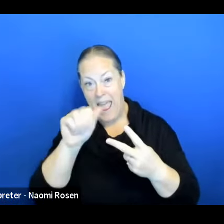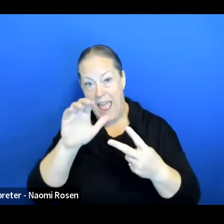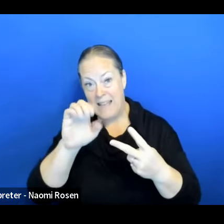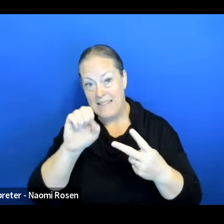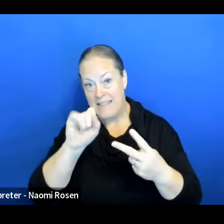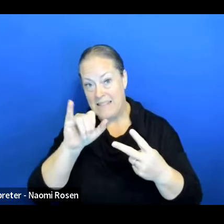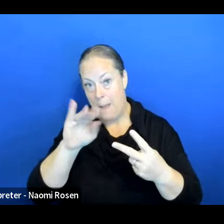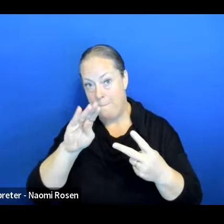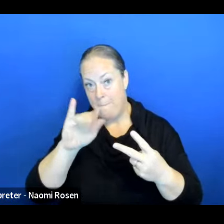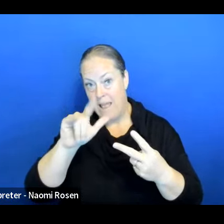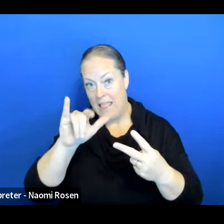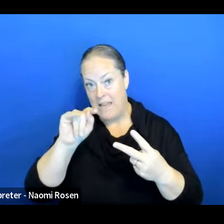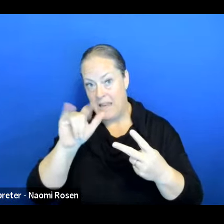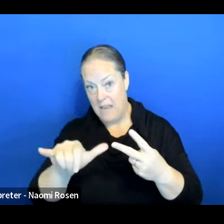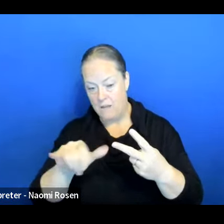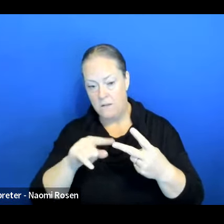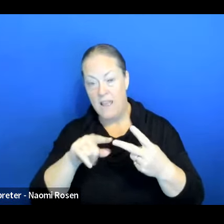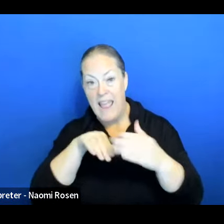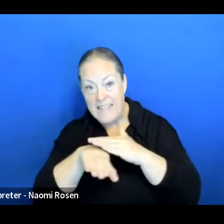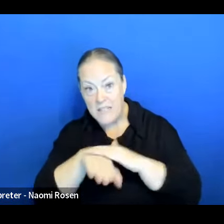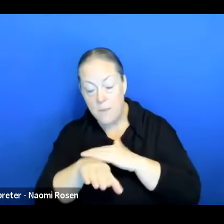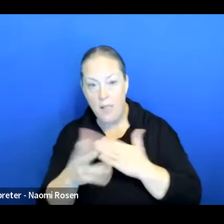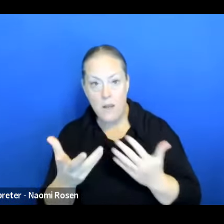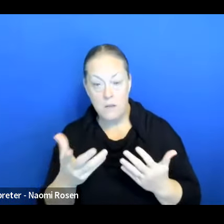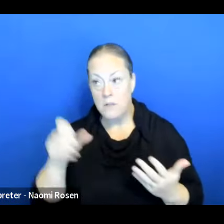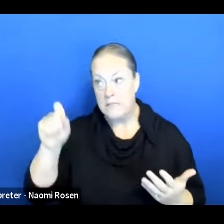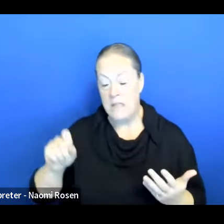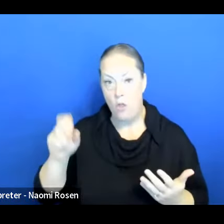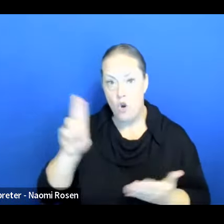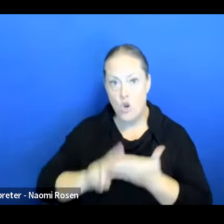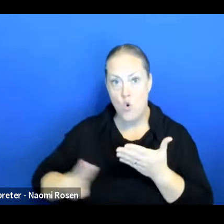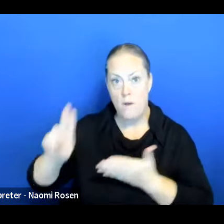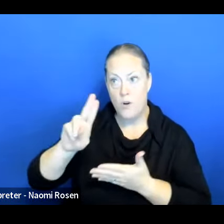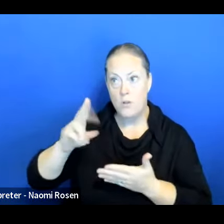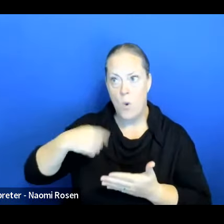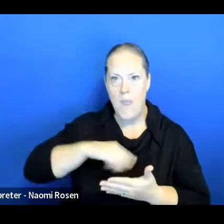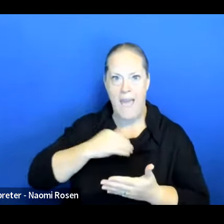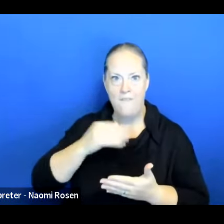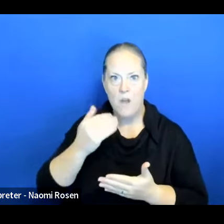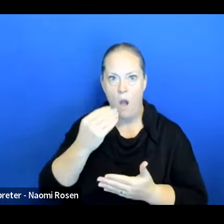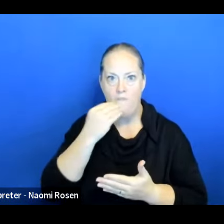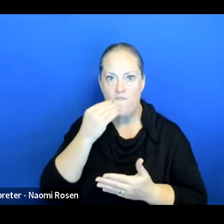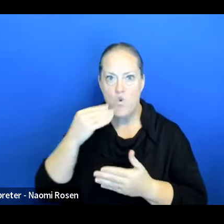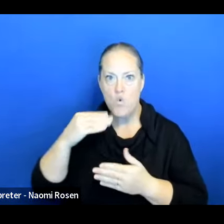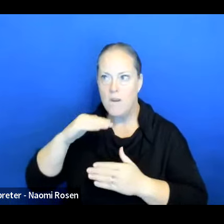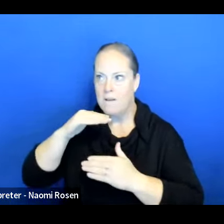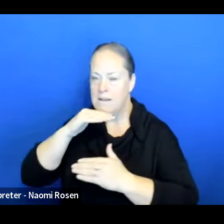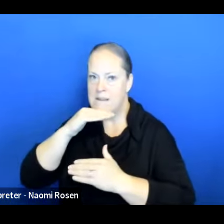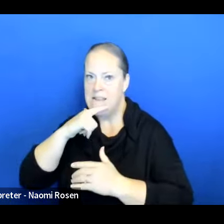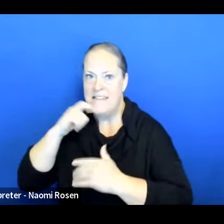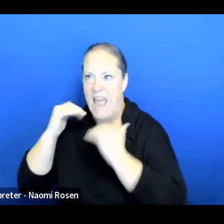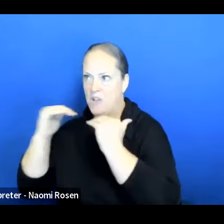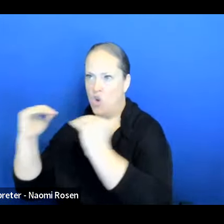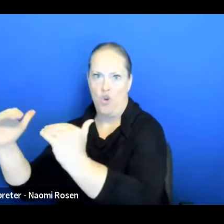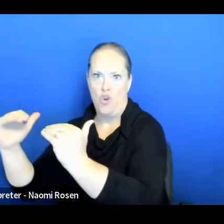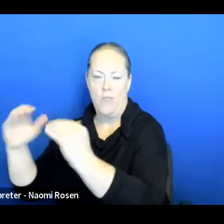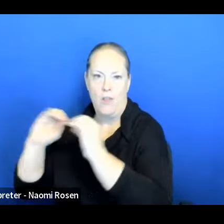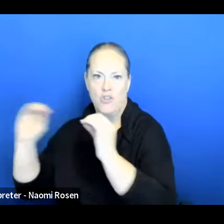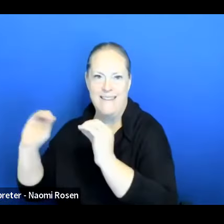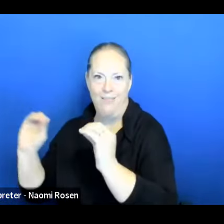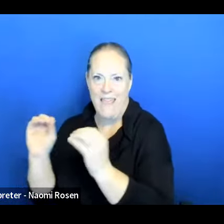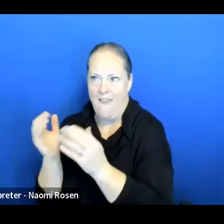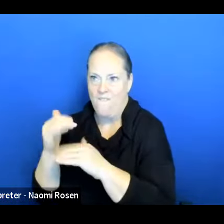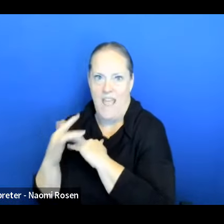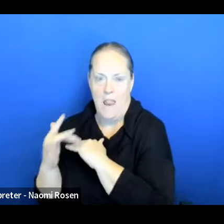realizing that even in our back door, Southern university, we have a food desert and there are food deserts prevalent throughout the city of